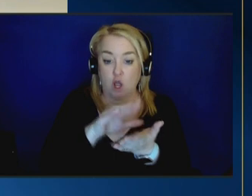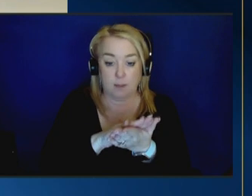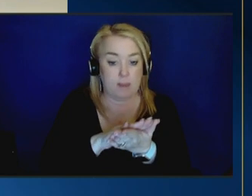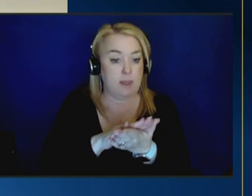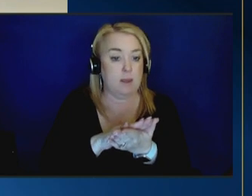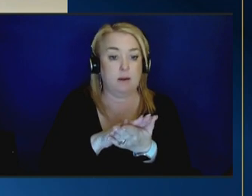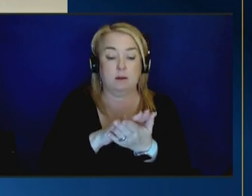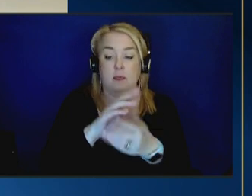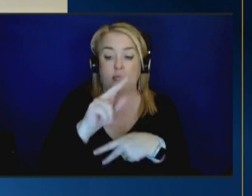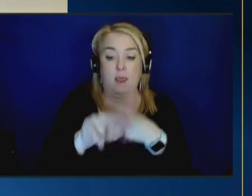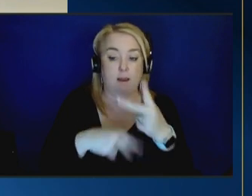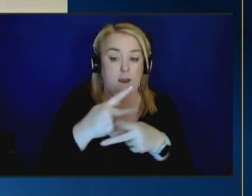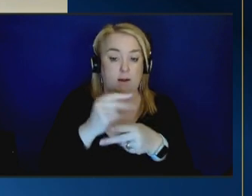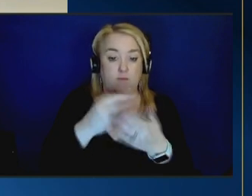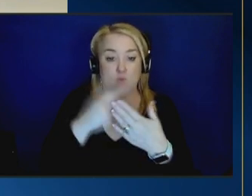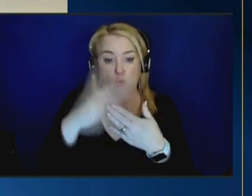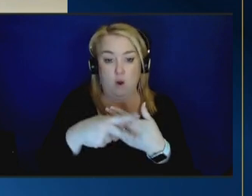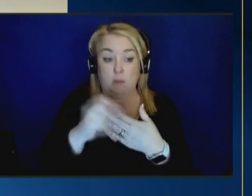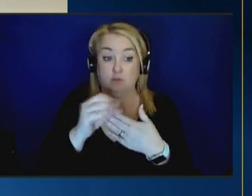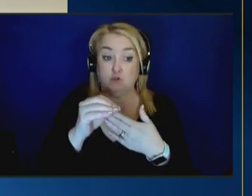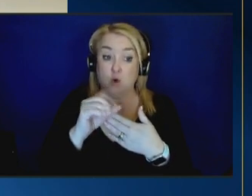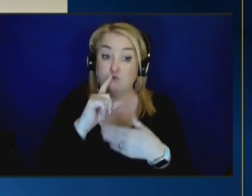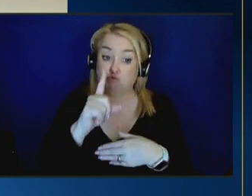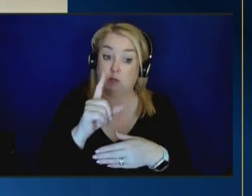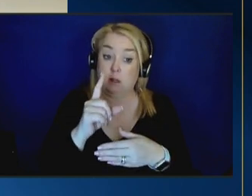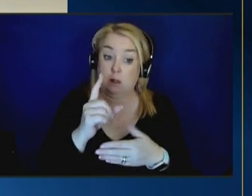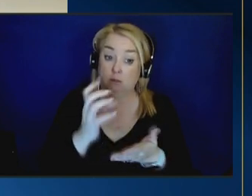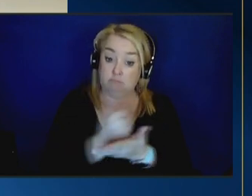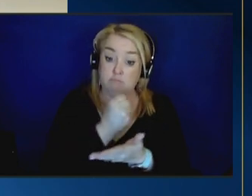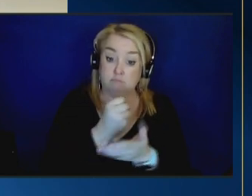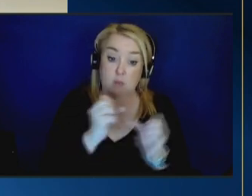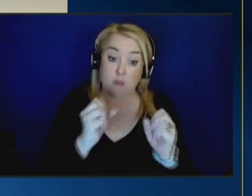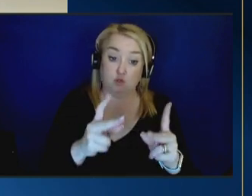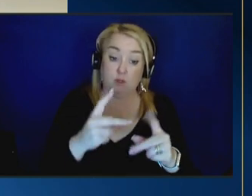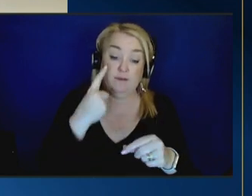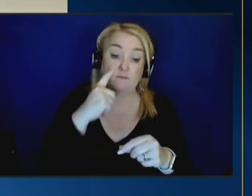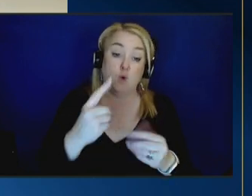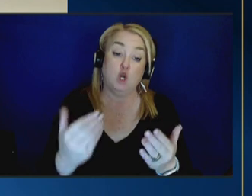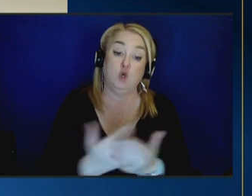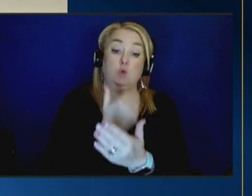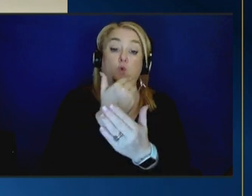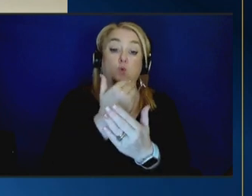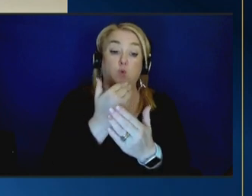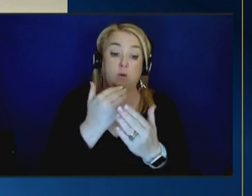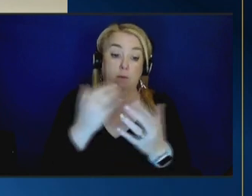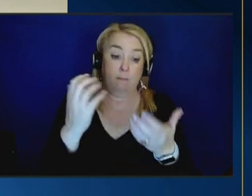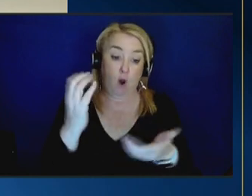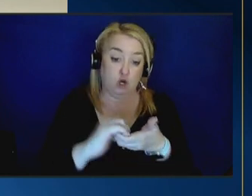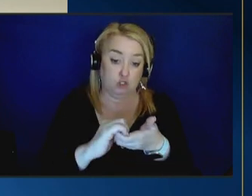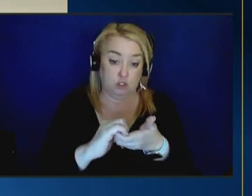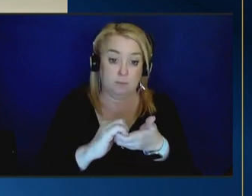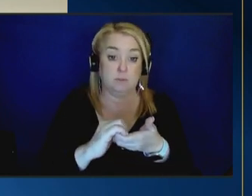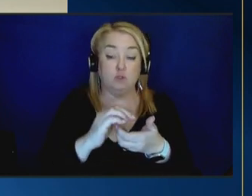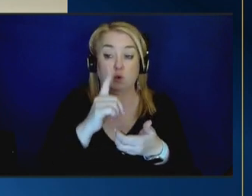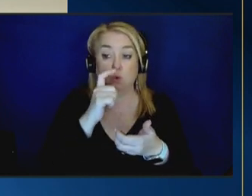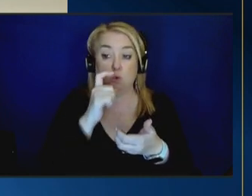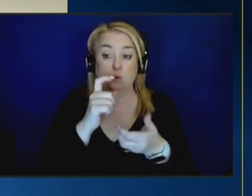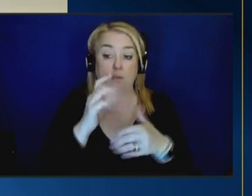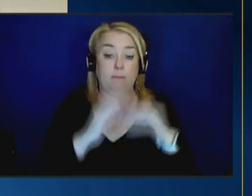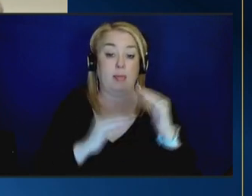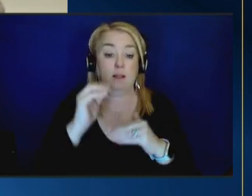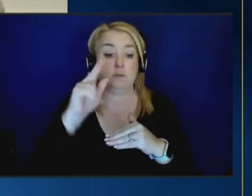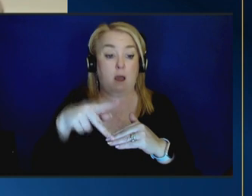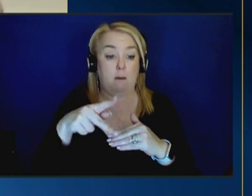of programs and so there's a real opportunity here for some new partnerships uh that approach uh building this evidence